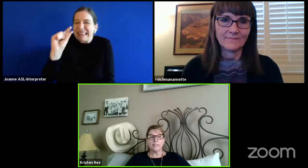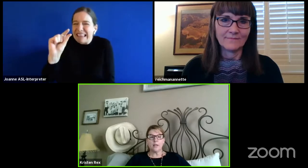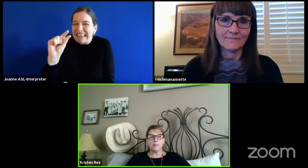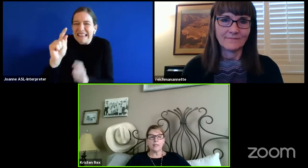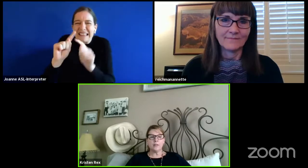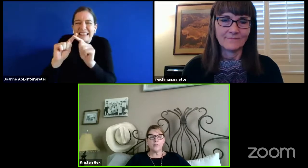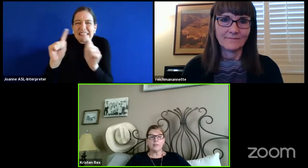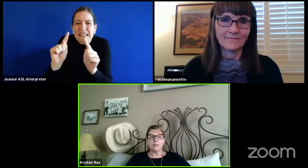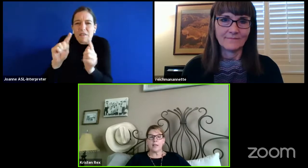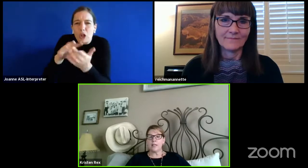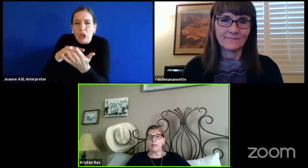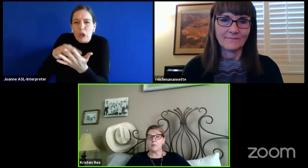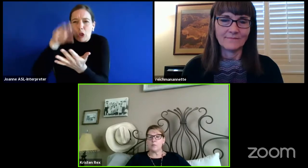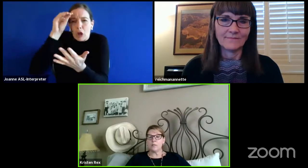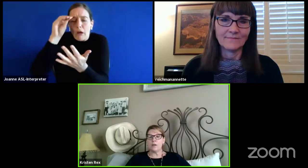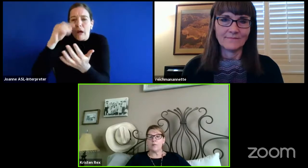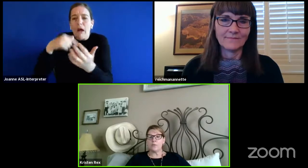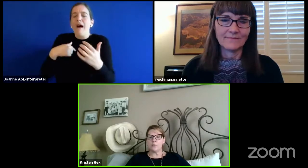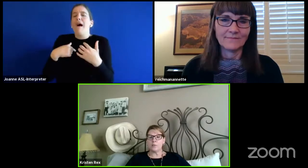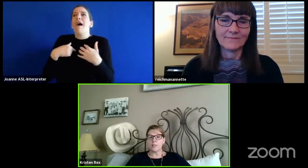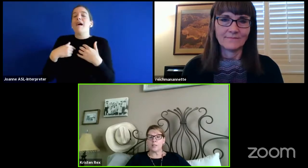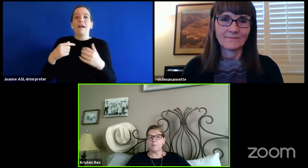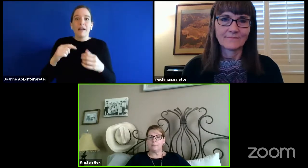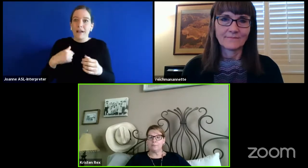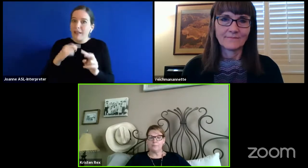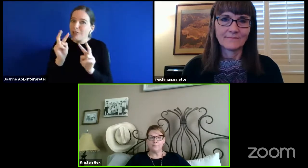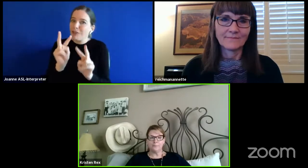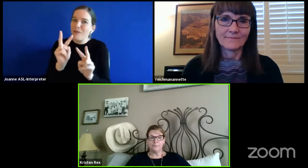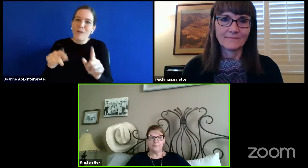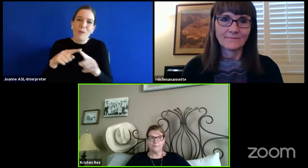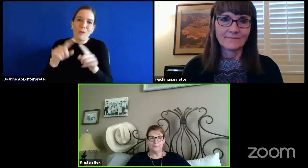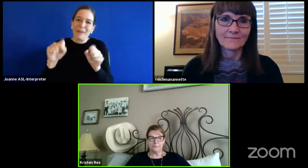The day I'm allowed to do that, I will be on their doorstep.